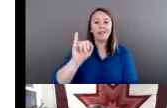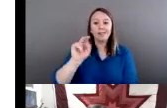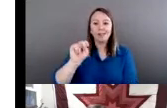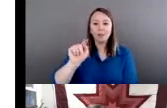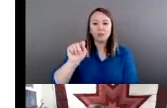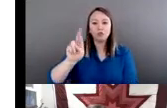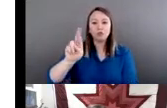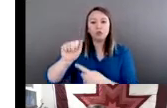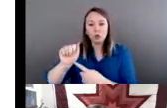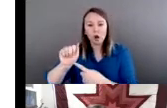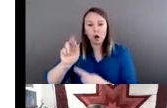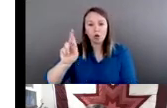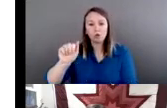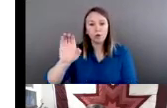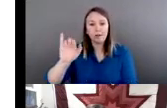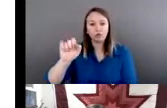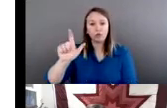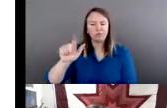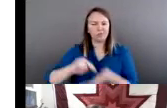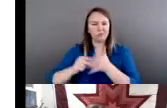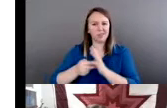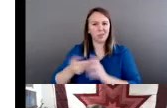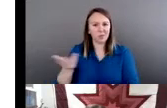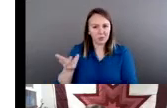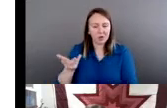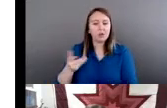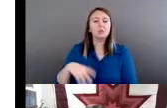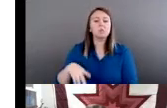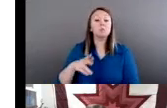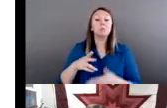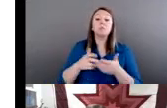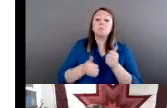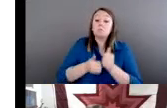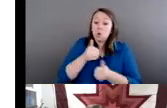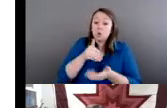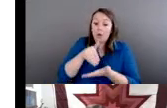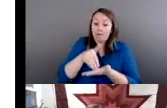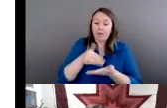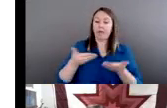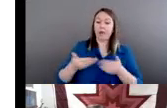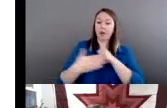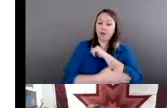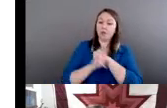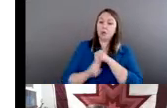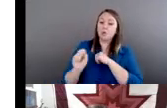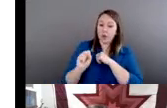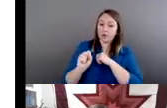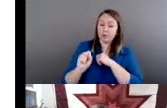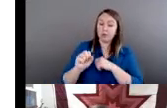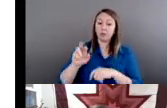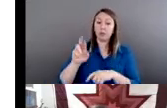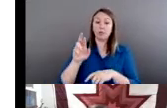And what I mean by that is that most of the time in the United States, race is,